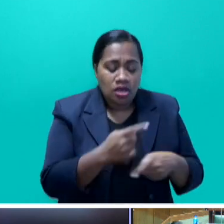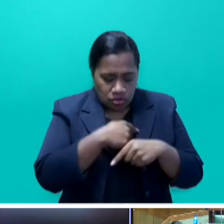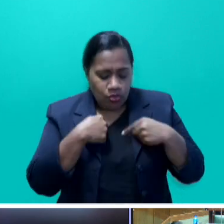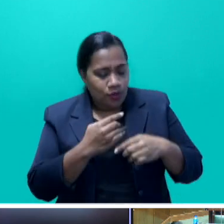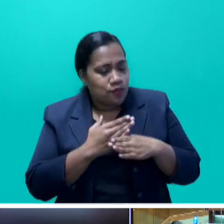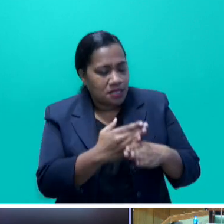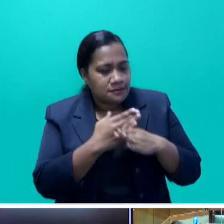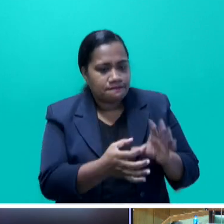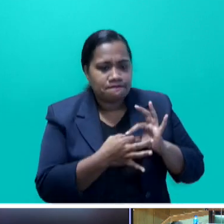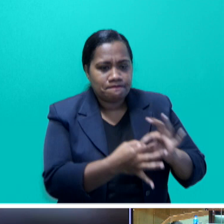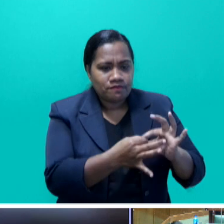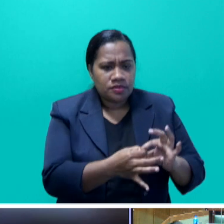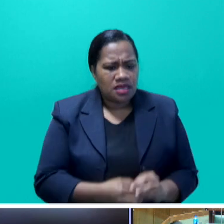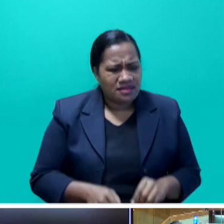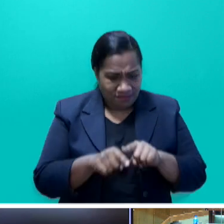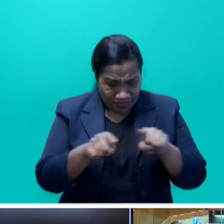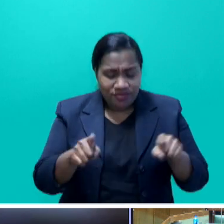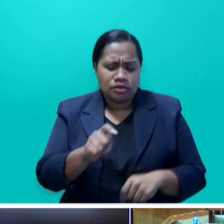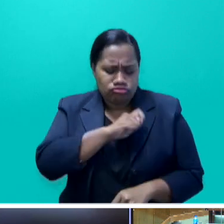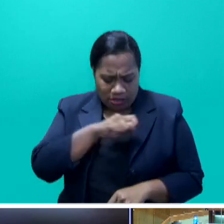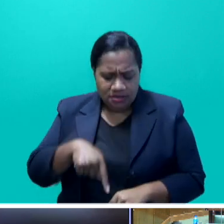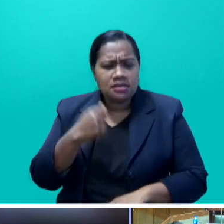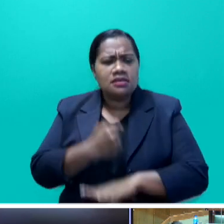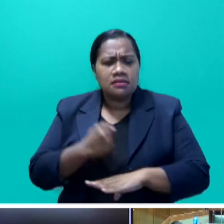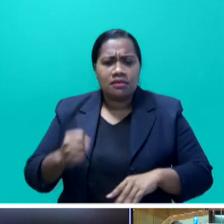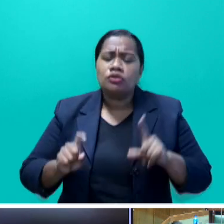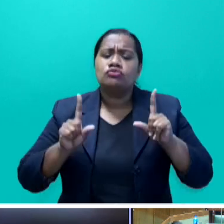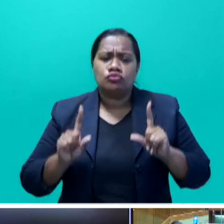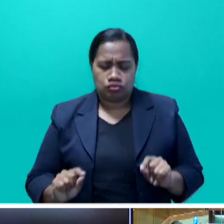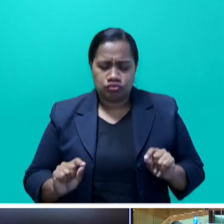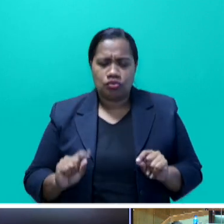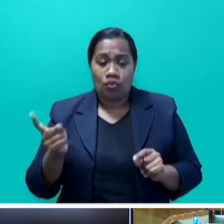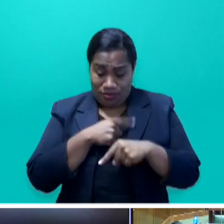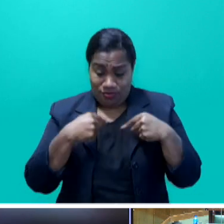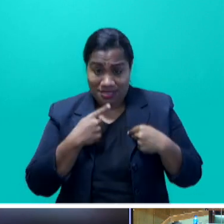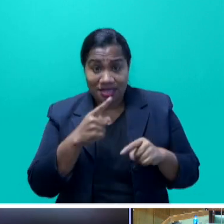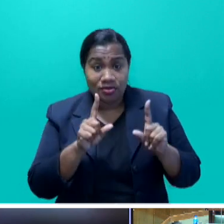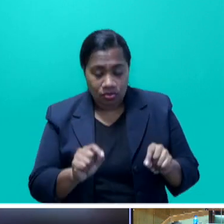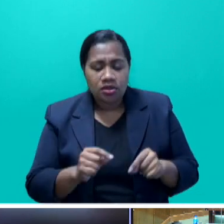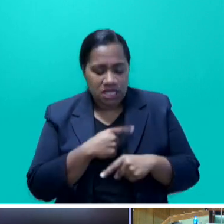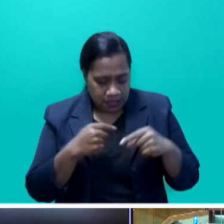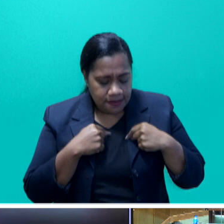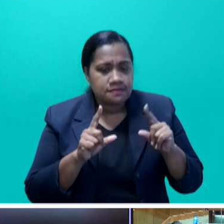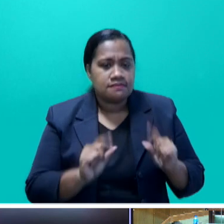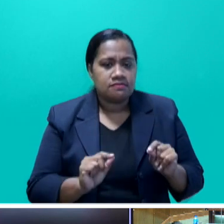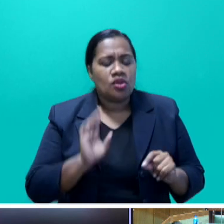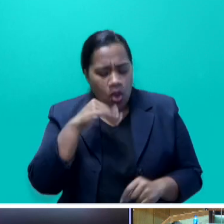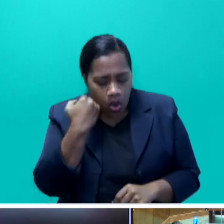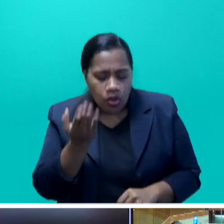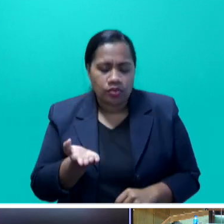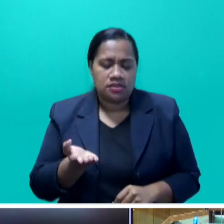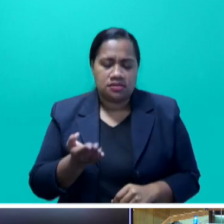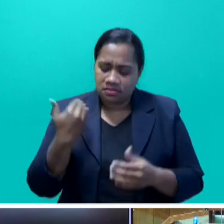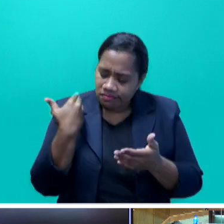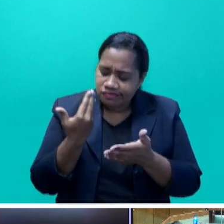And they trust this government to do what we say we will do. We always have. We always will. And we